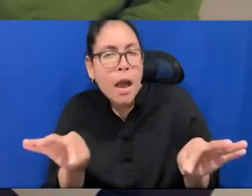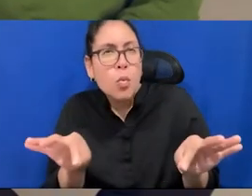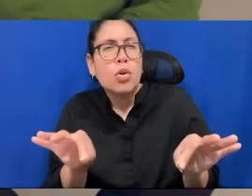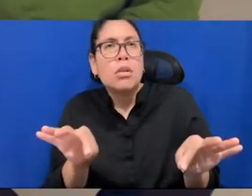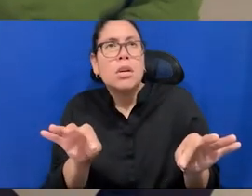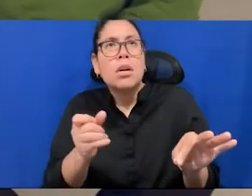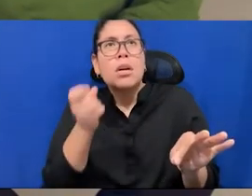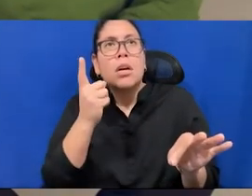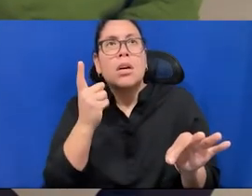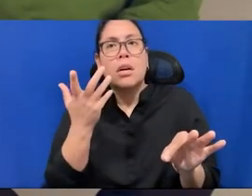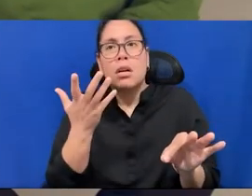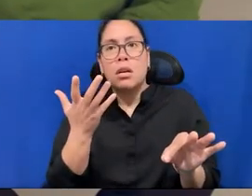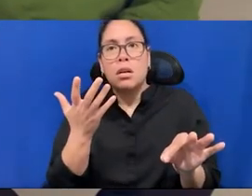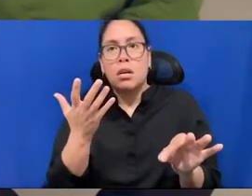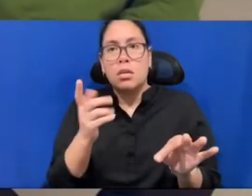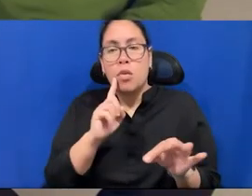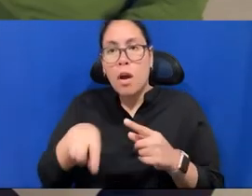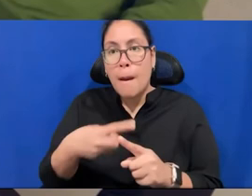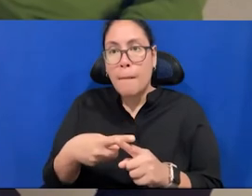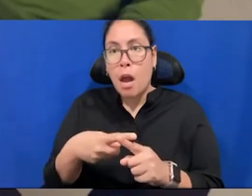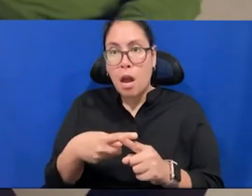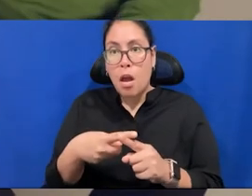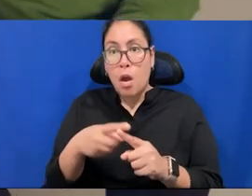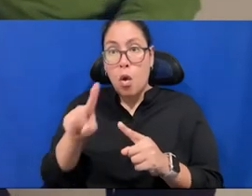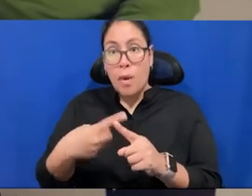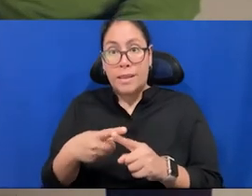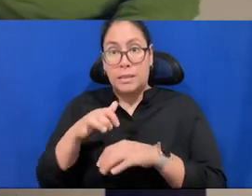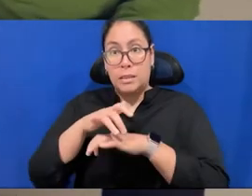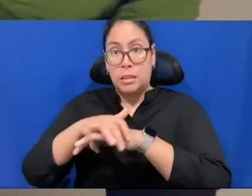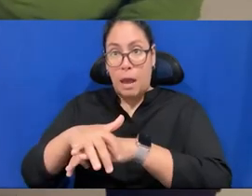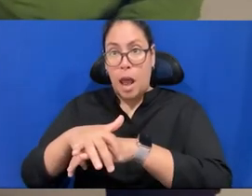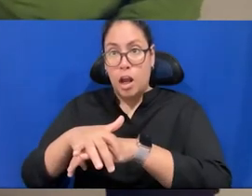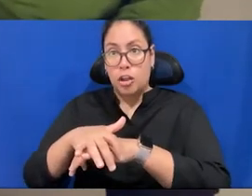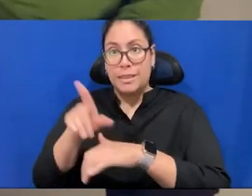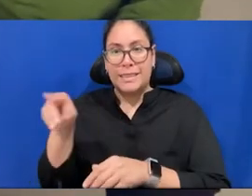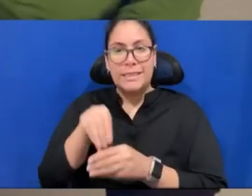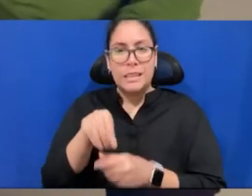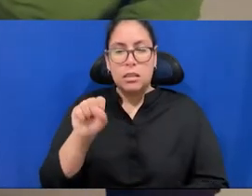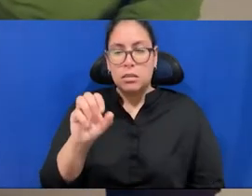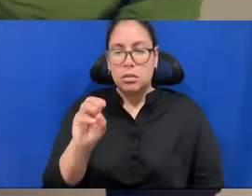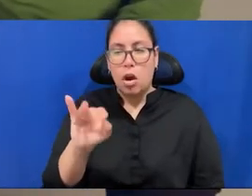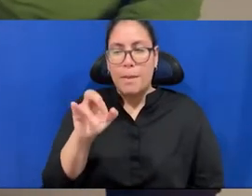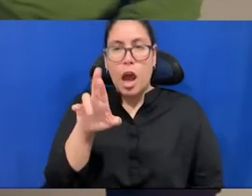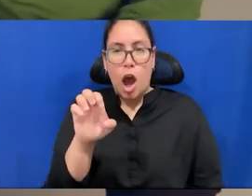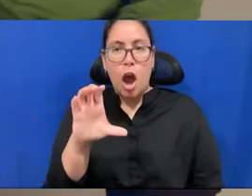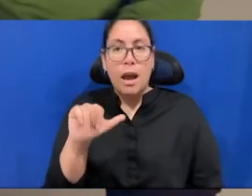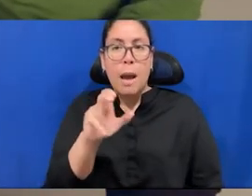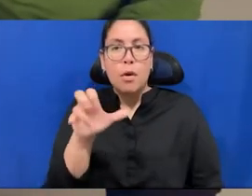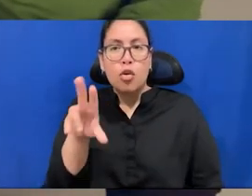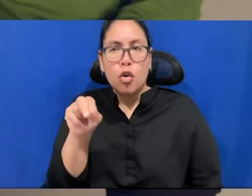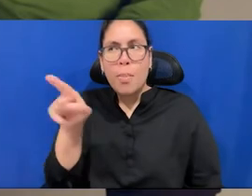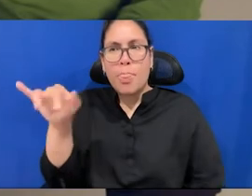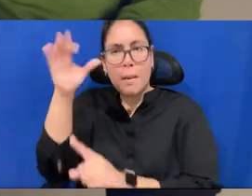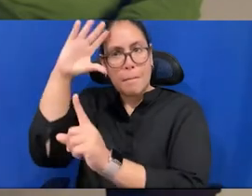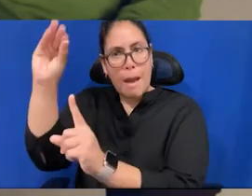Bolo, when, which is the spider diviner in Somia, Cameroon, how he talk with the spider. And the way how he,